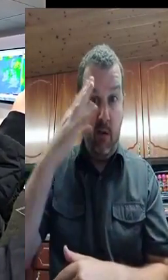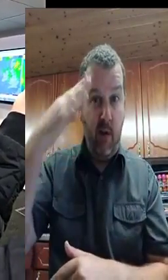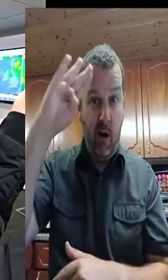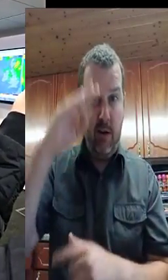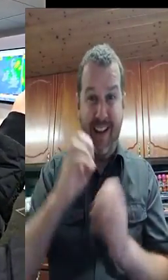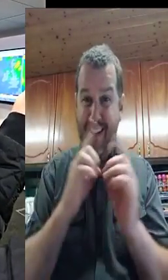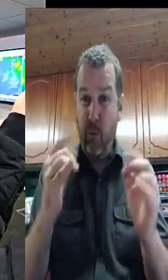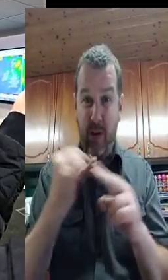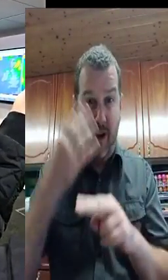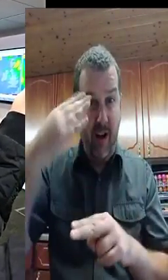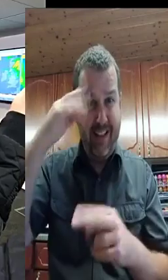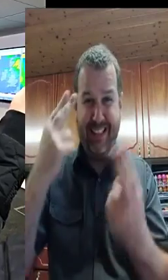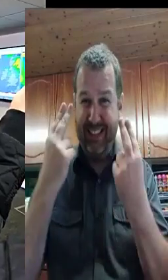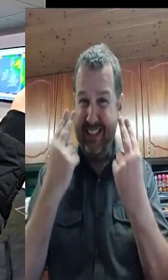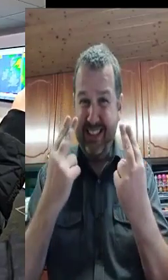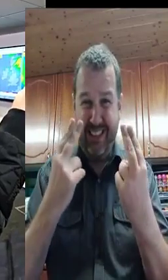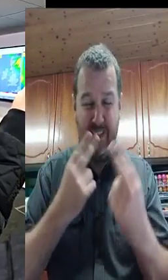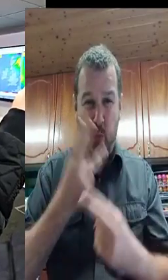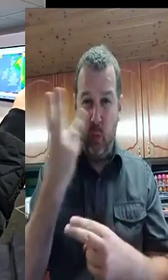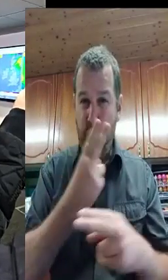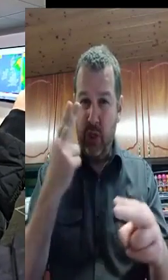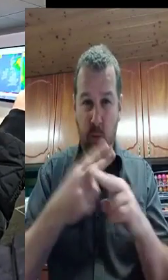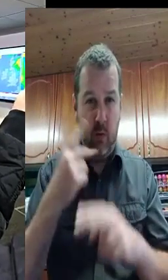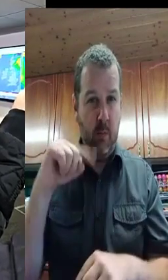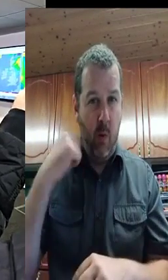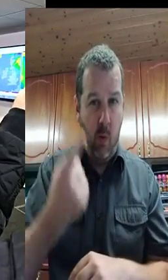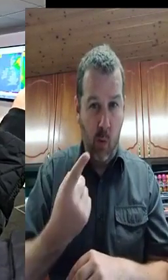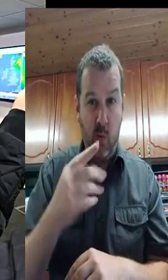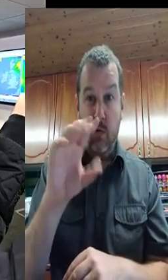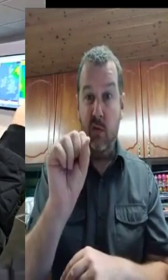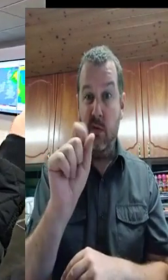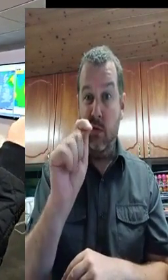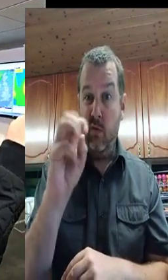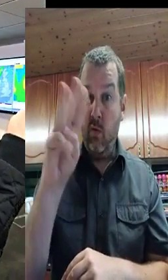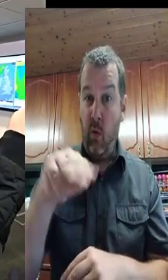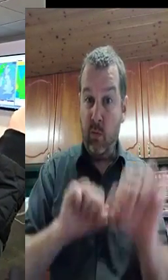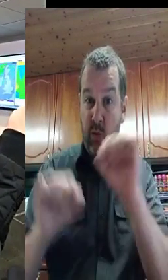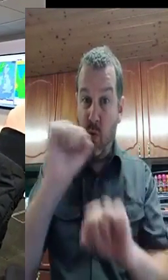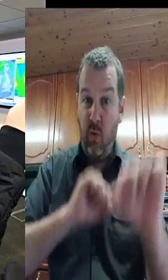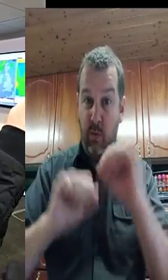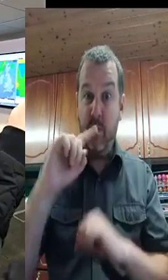Our primary concern here today has been public safety.